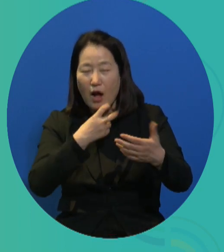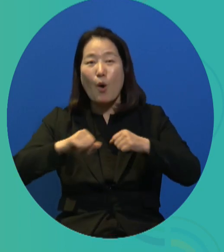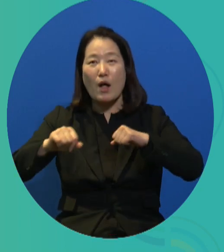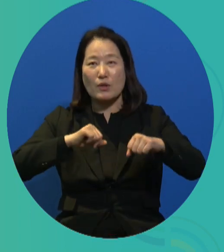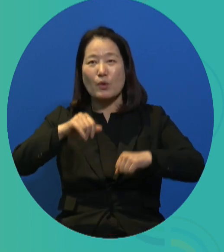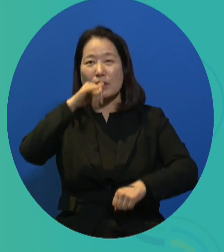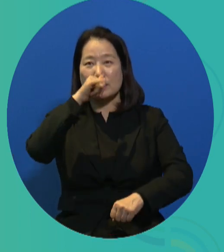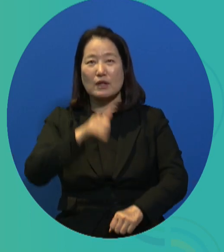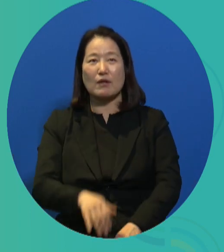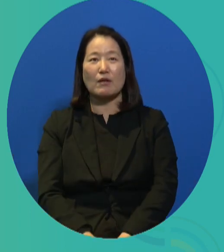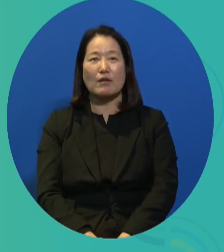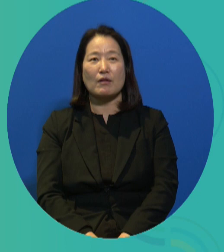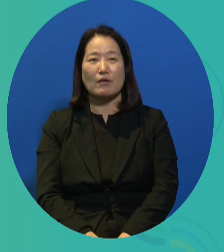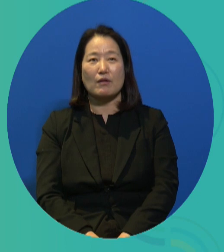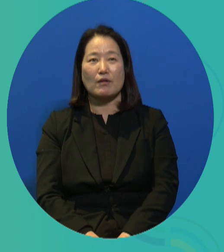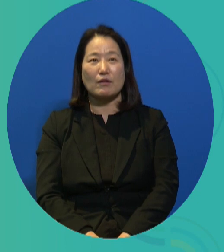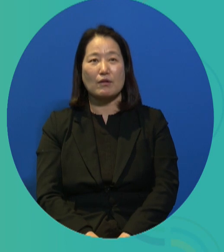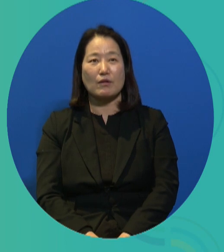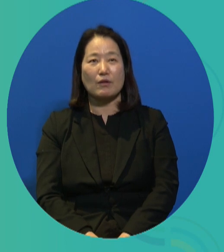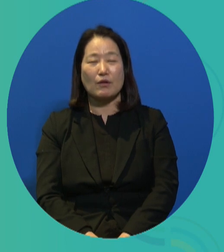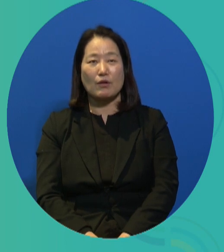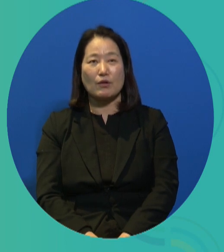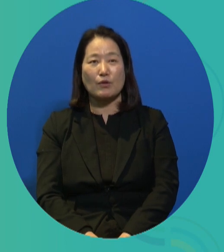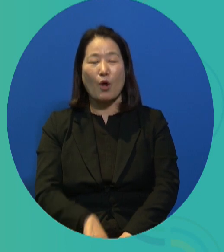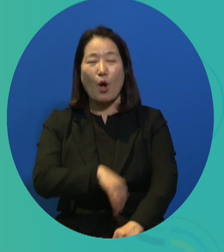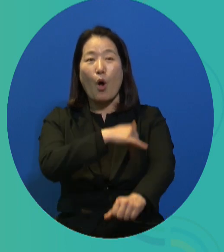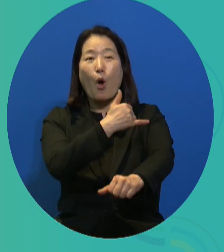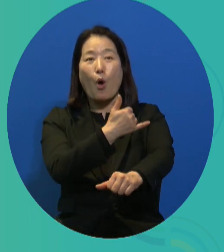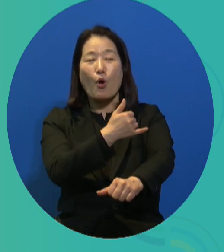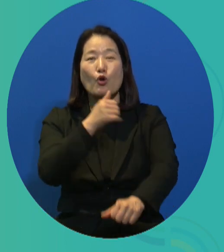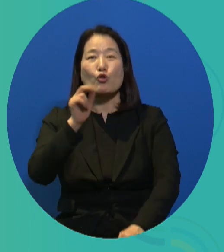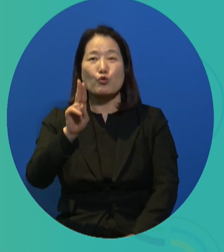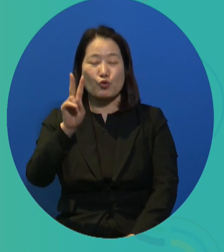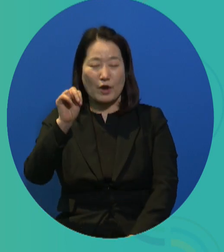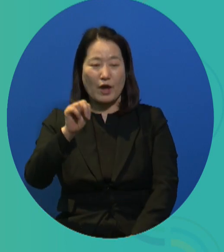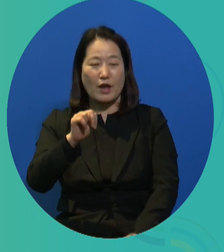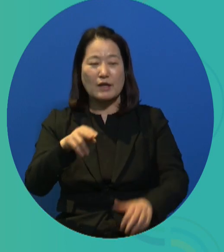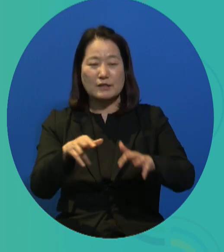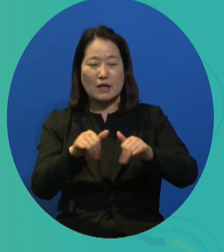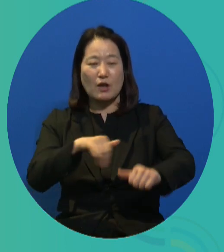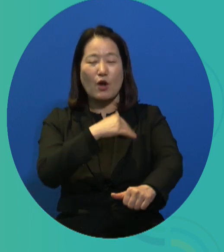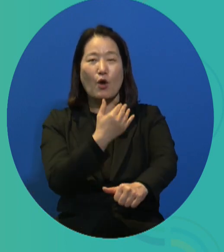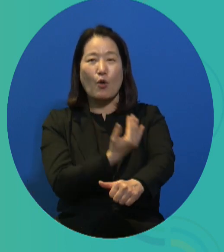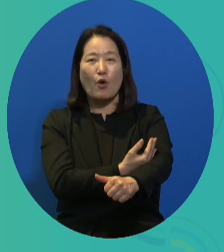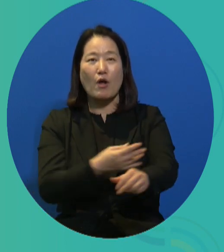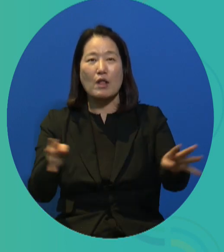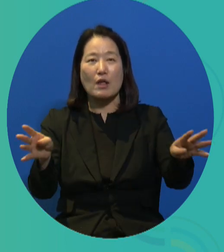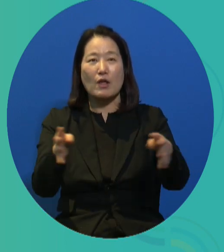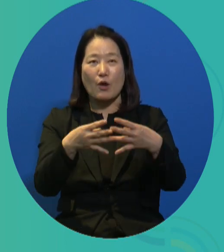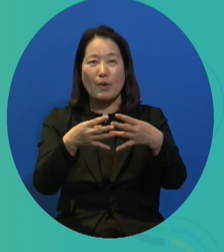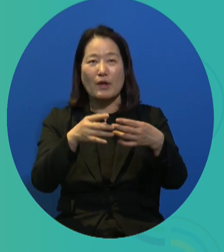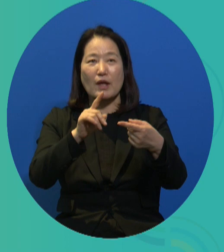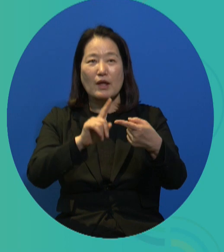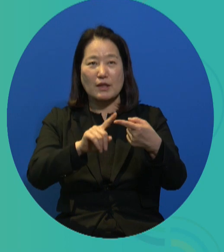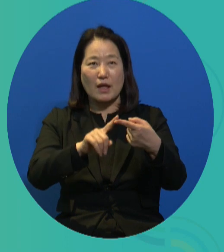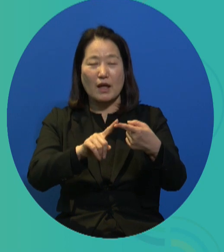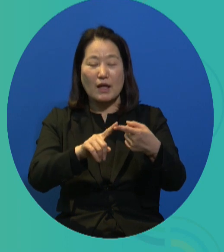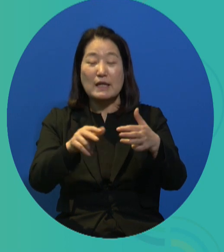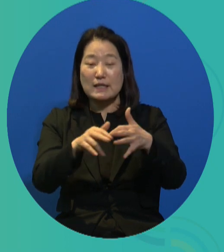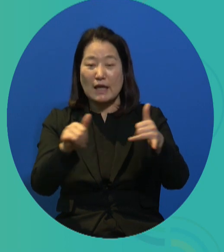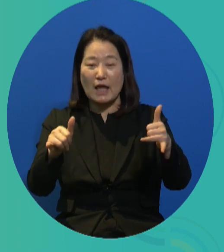sites or areas on the Internet that are violating the rights